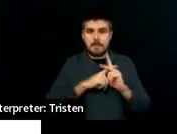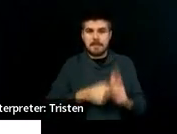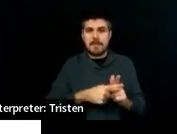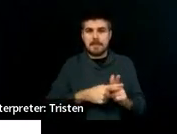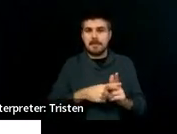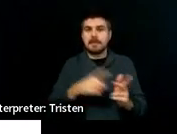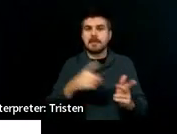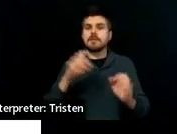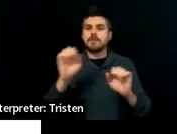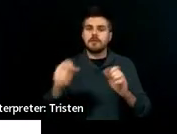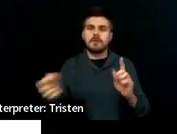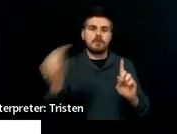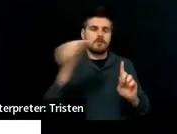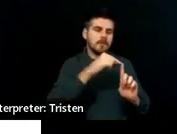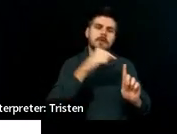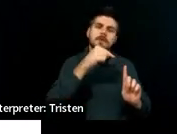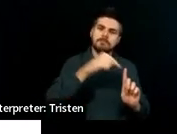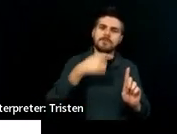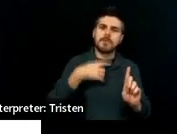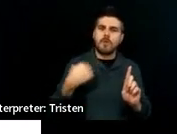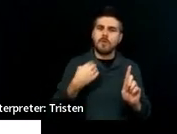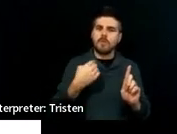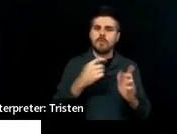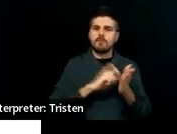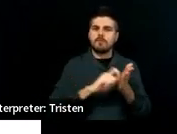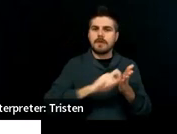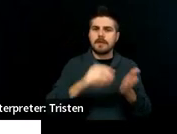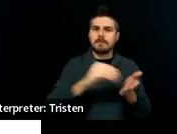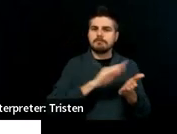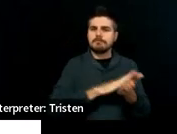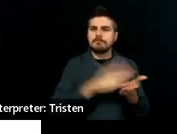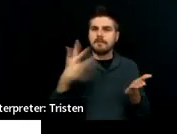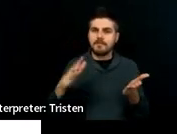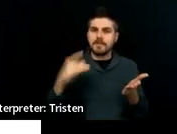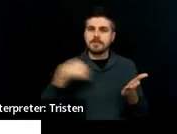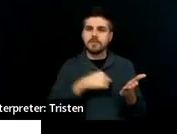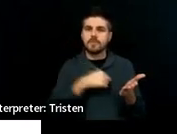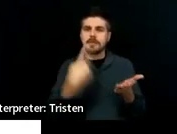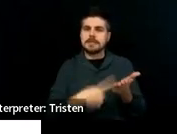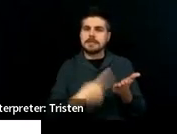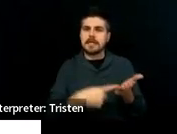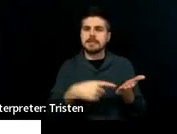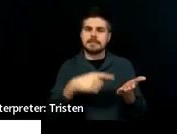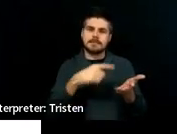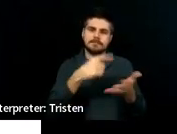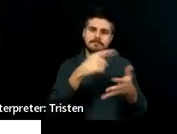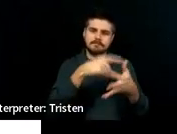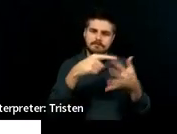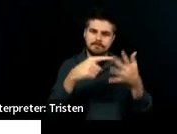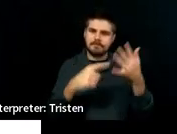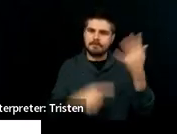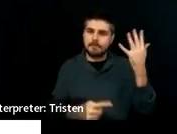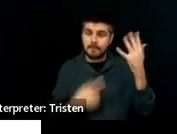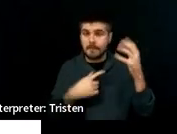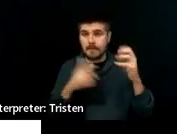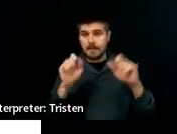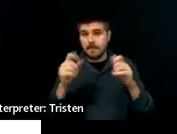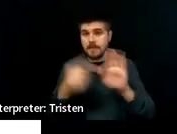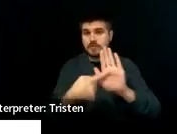discussing the plan of study, the course of study across these various years. Do we have any questions for that?